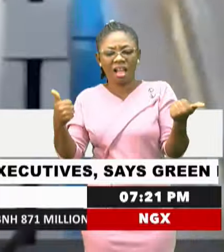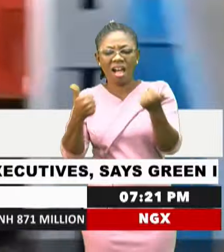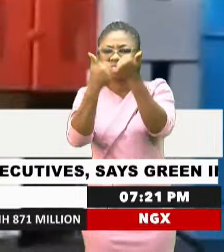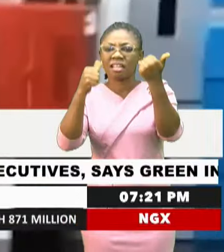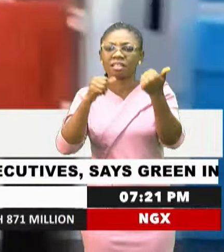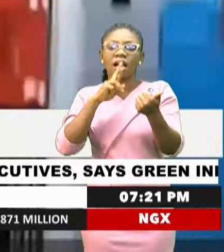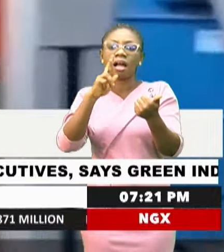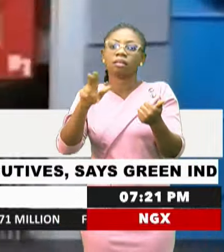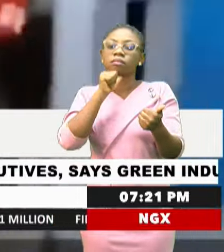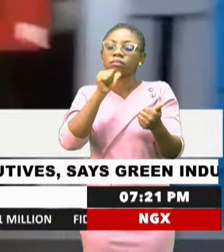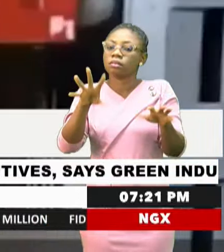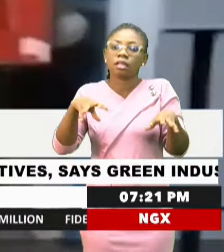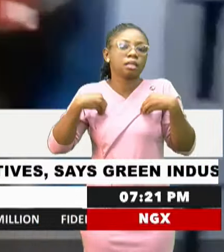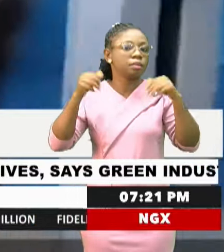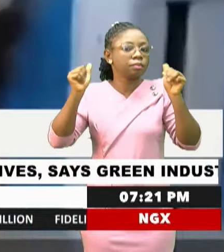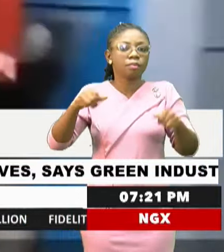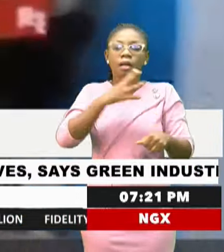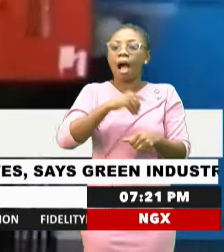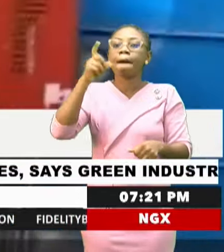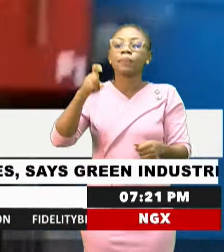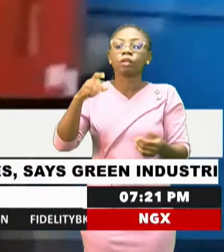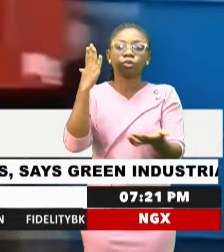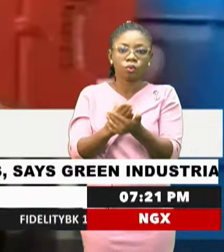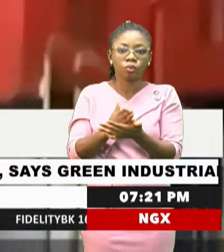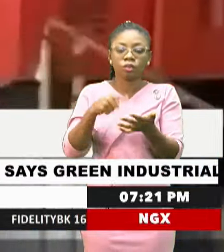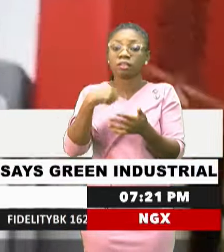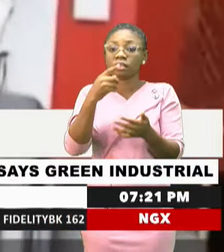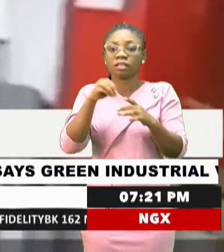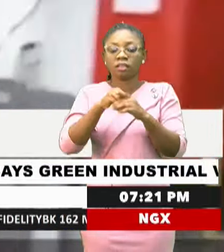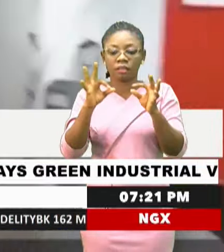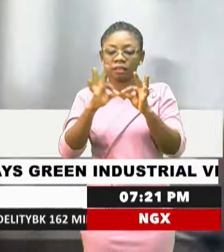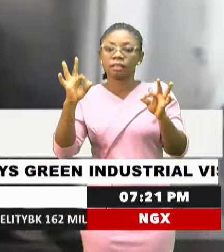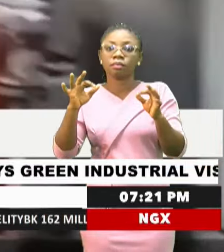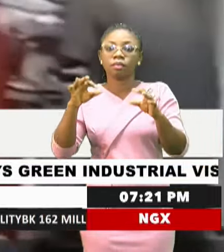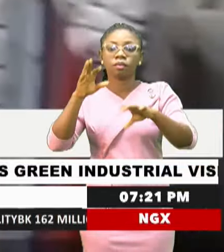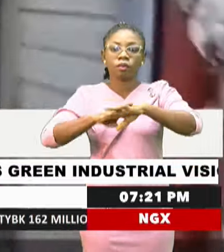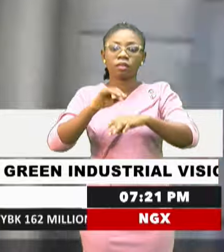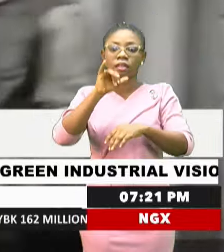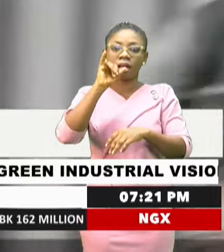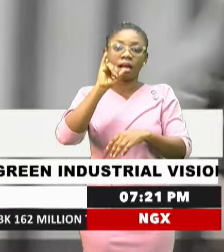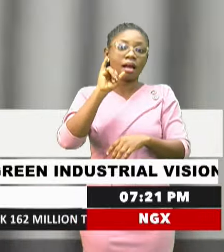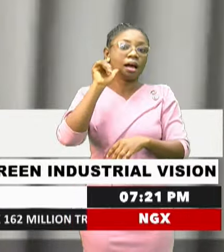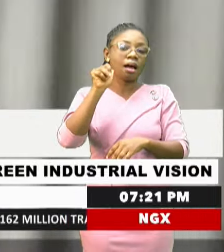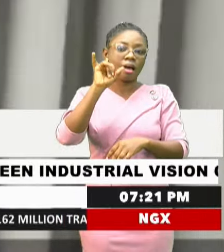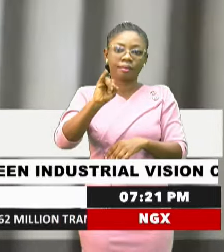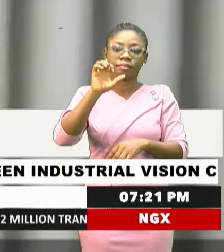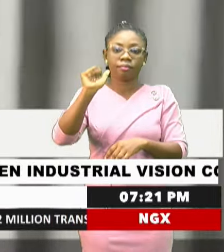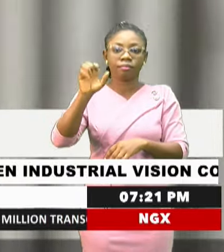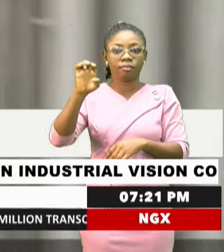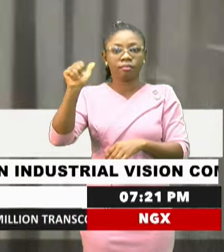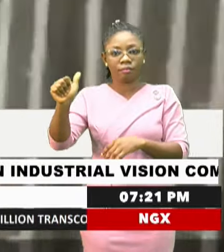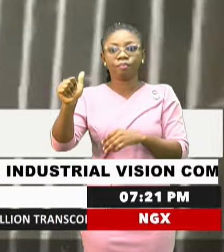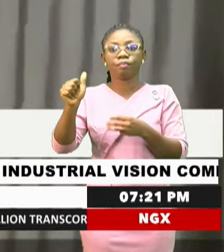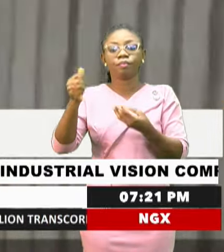unacceptable and must stop. Grozey in a statement on the IAEA website that this